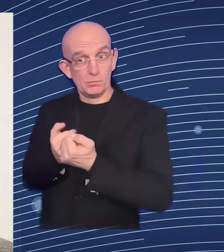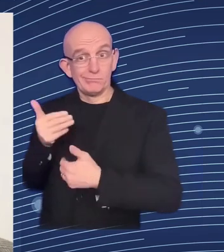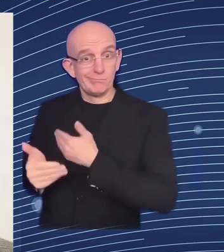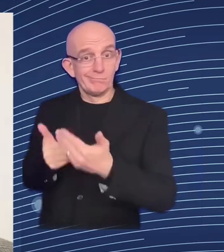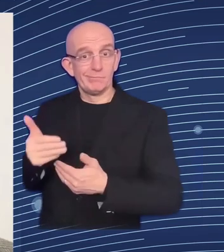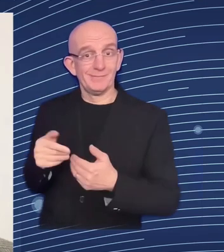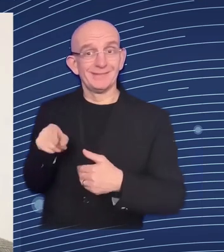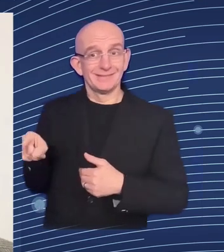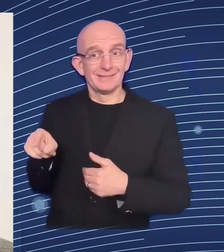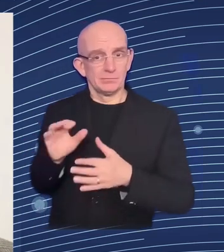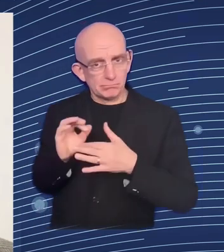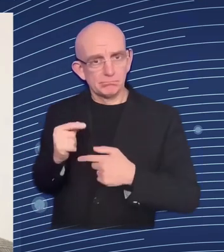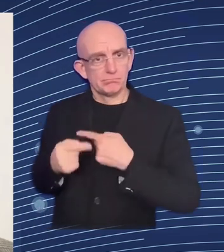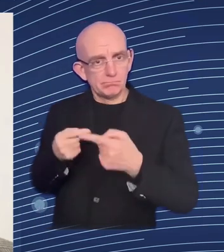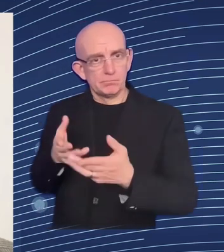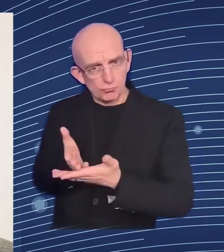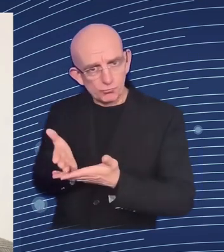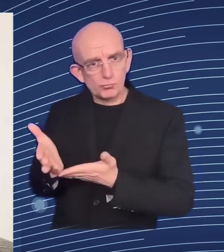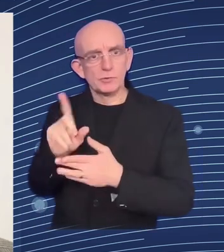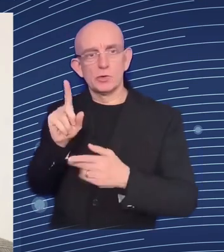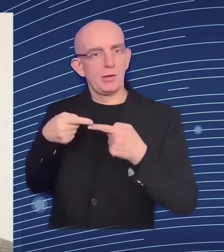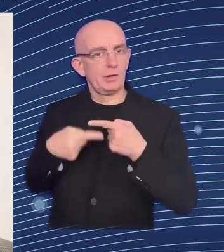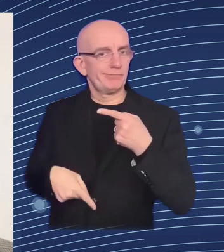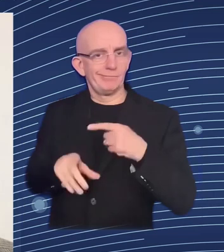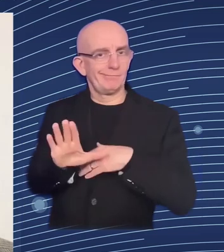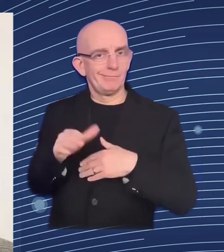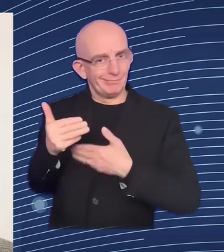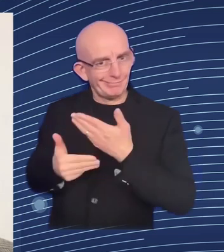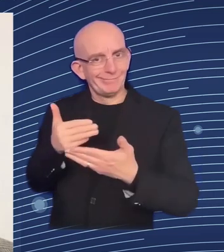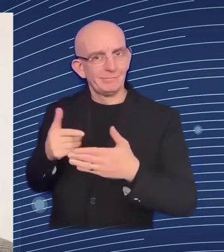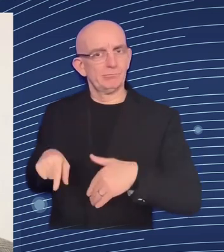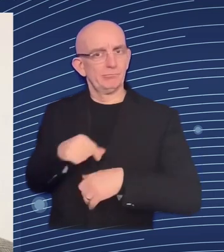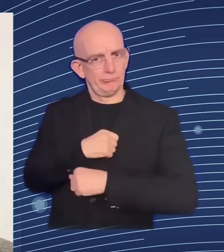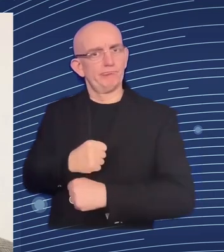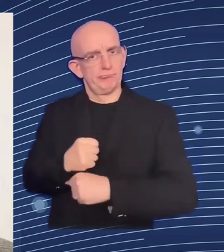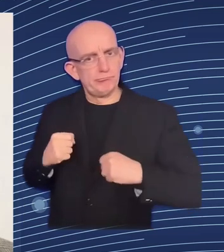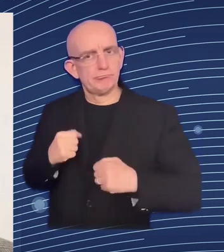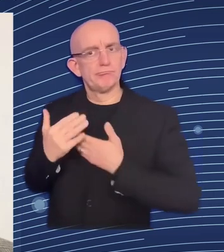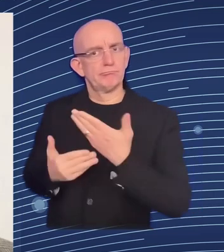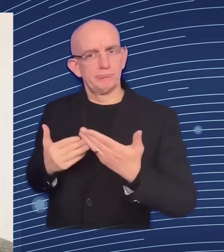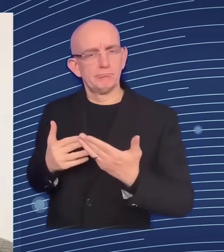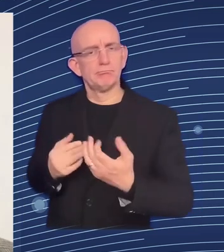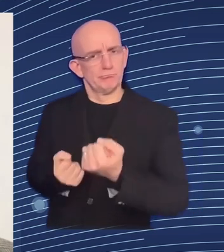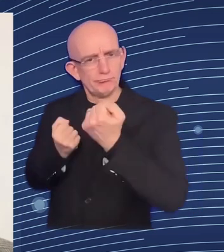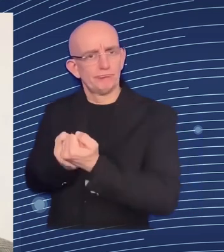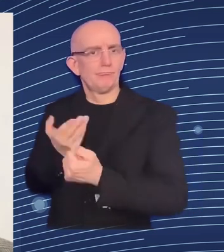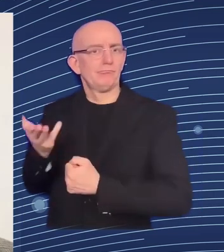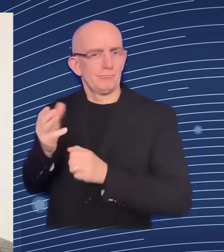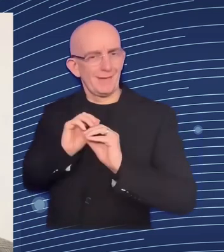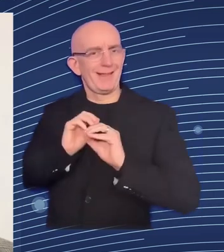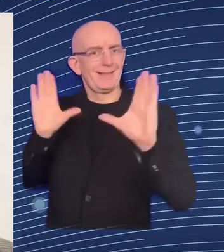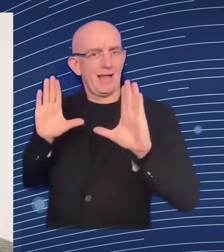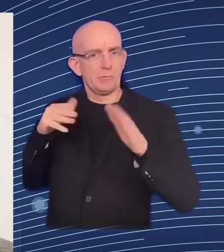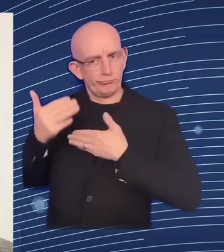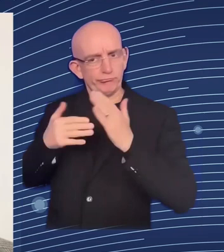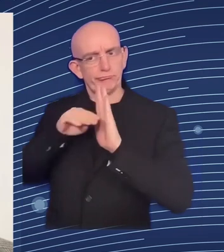the commitment has to be clear and steady so all discussions about well how